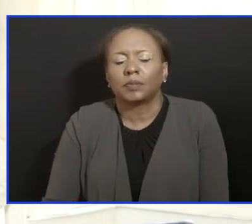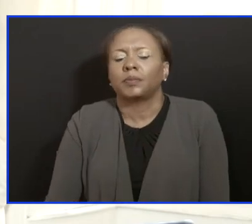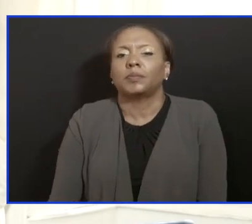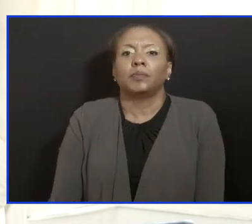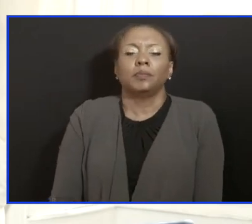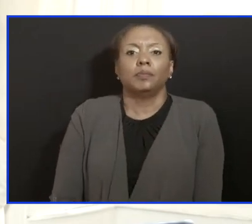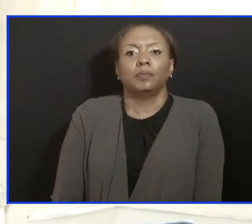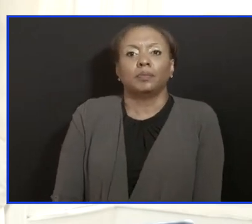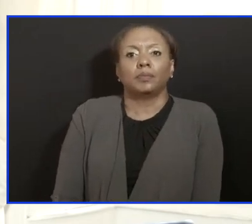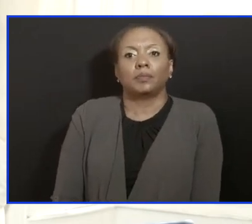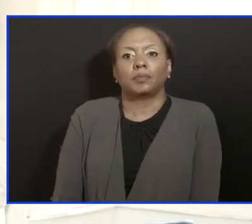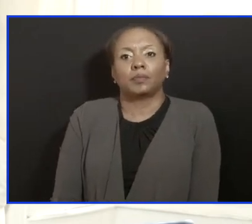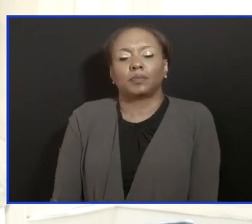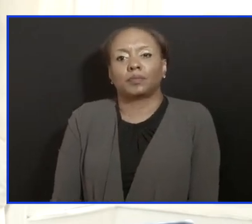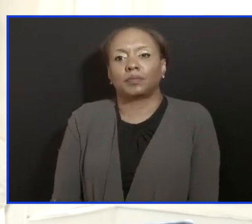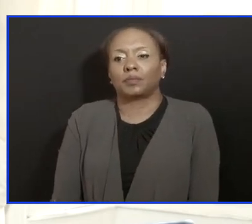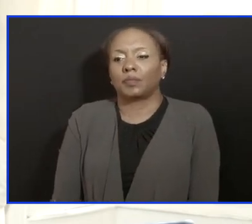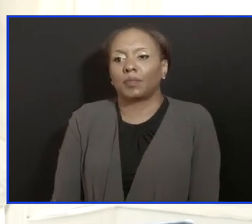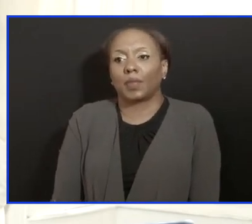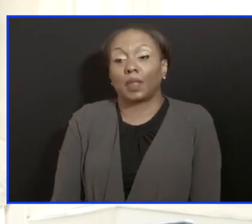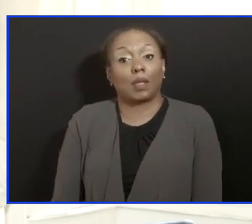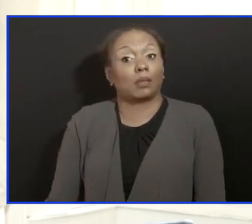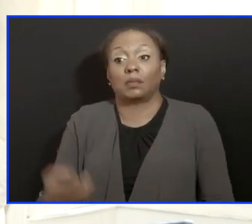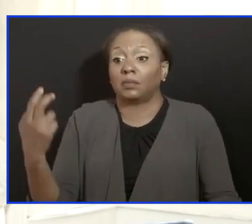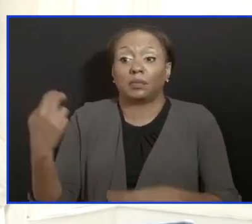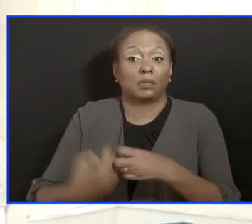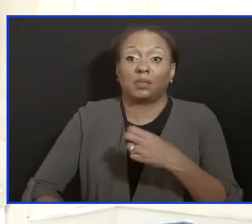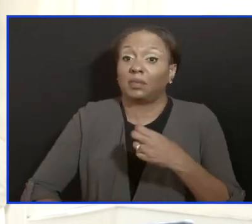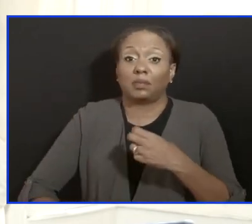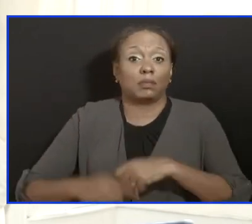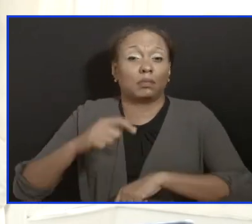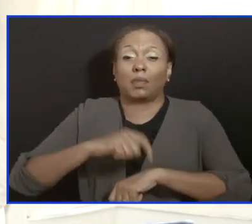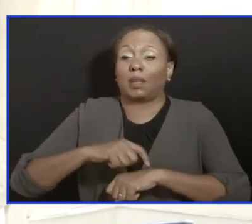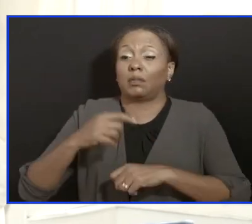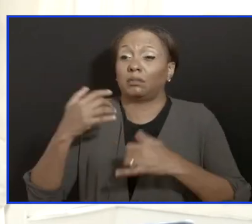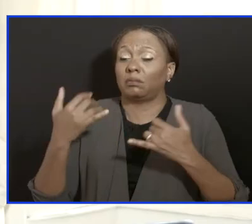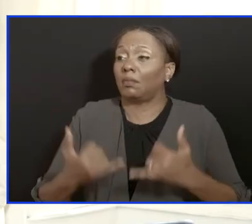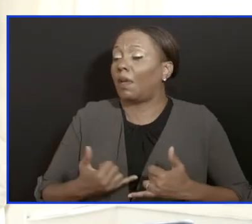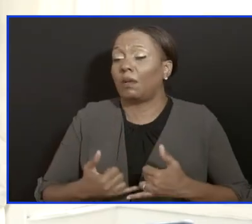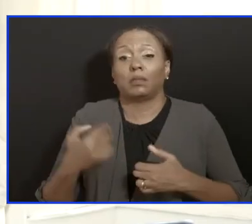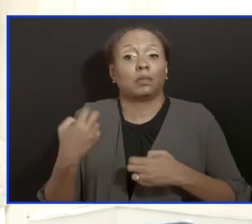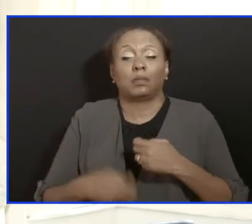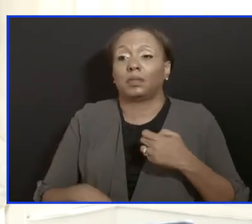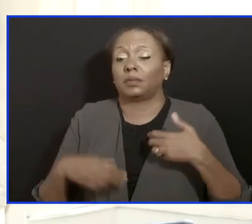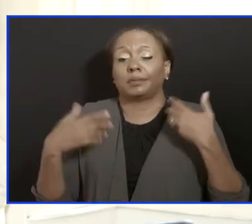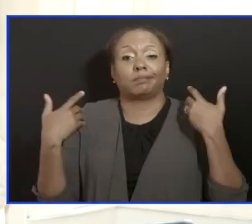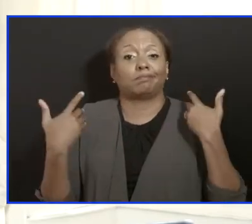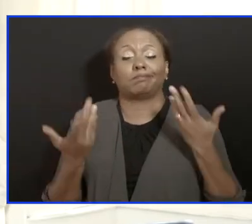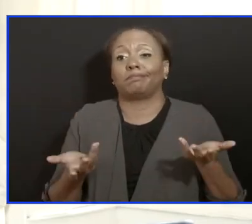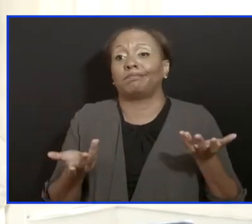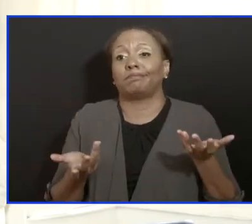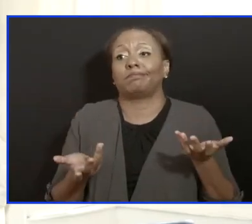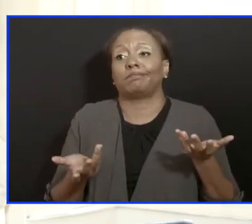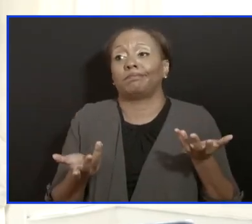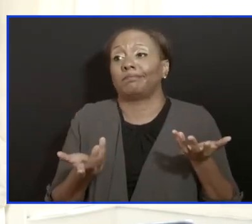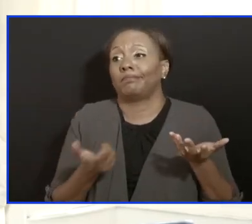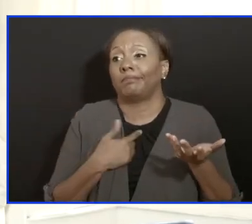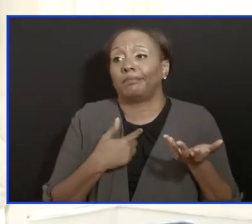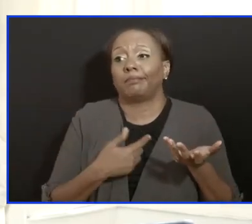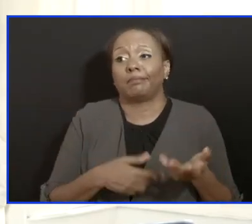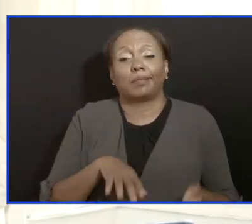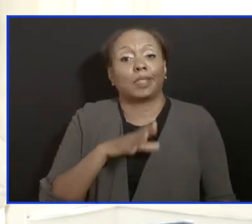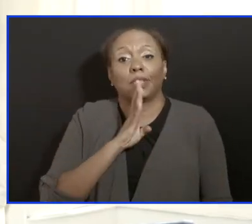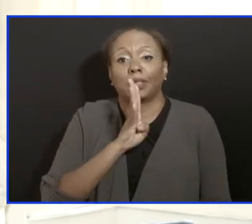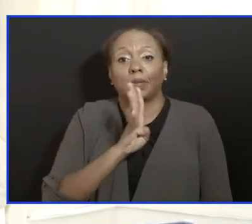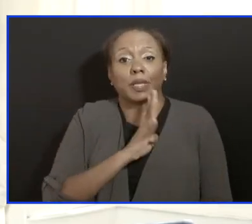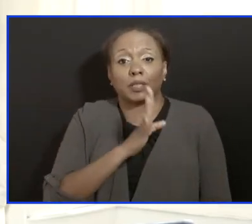to understand. These are difficult times. And I mean, I don't know what else to tell you today as I look straight into the camera. But